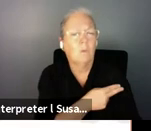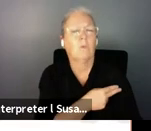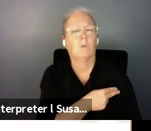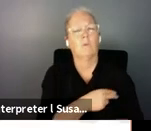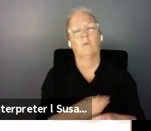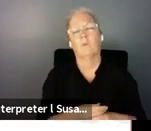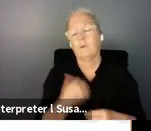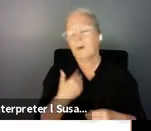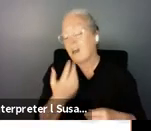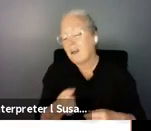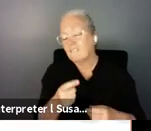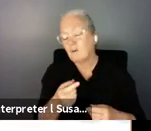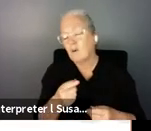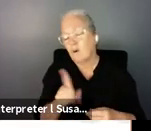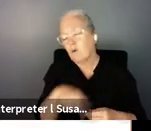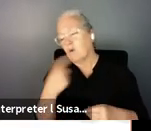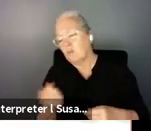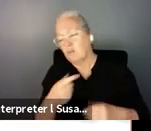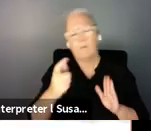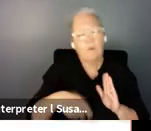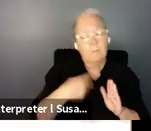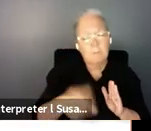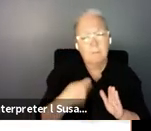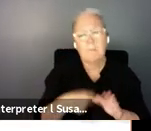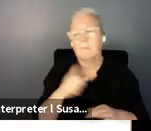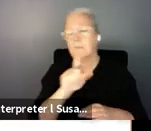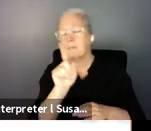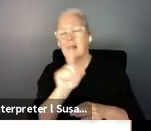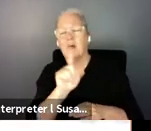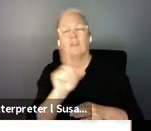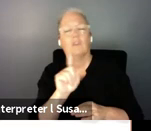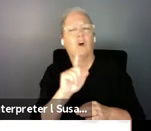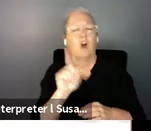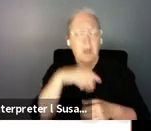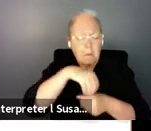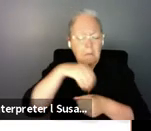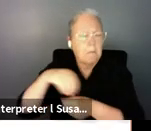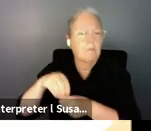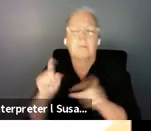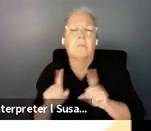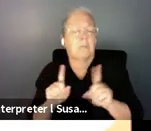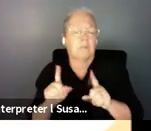other programs too but um i'm not giving i'm not going into detail the details because of the time next